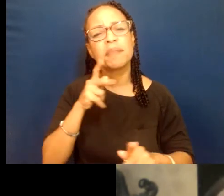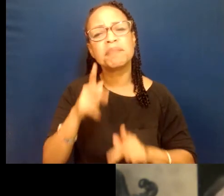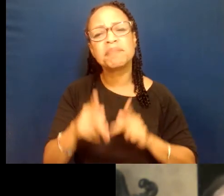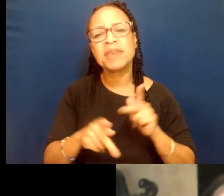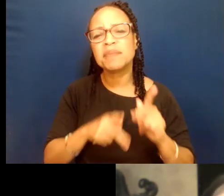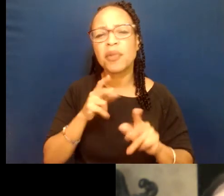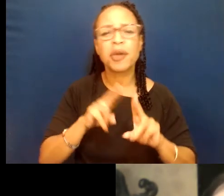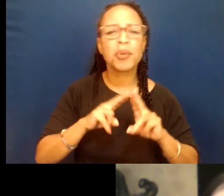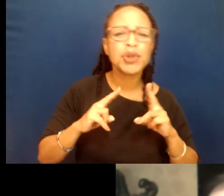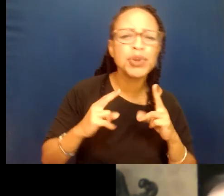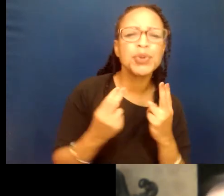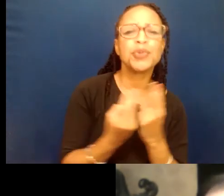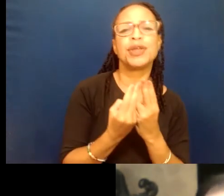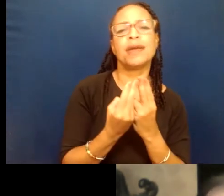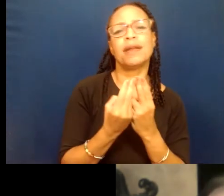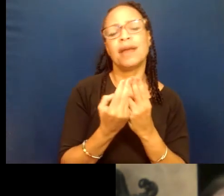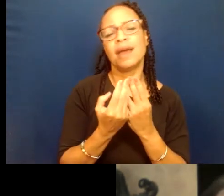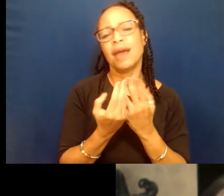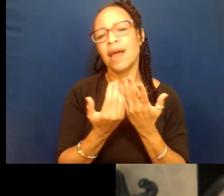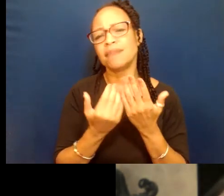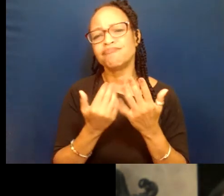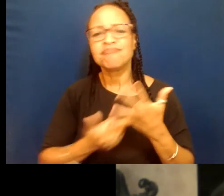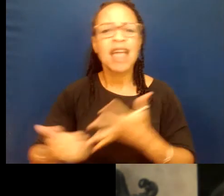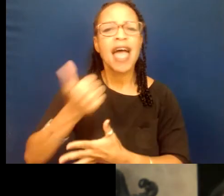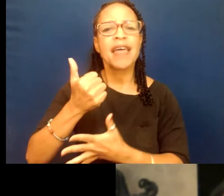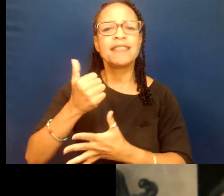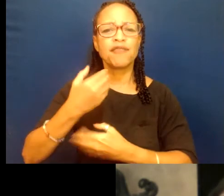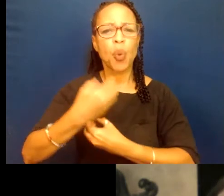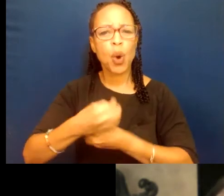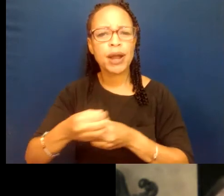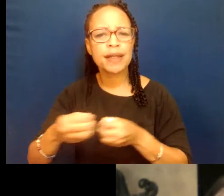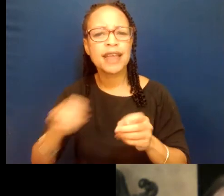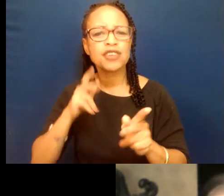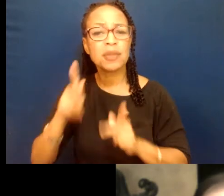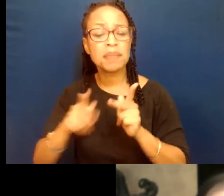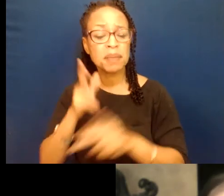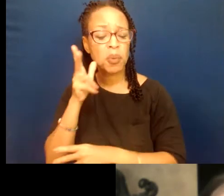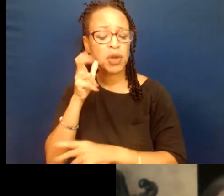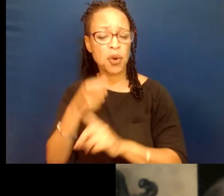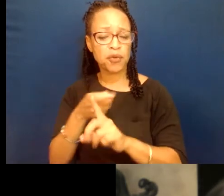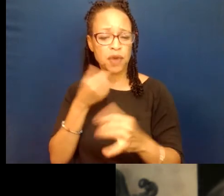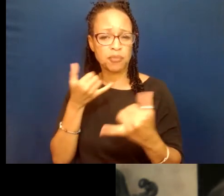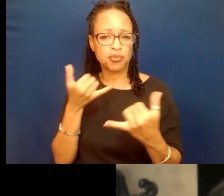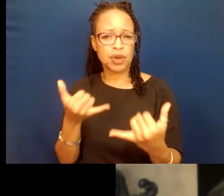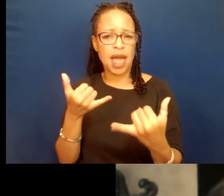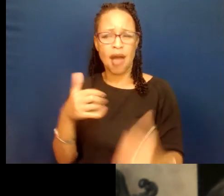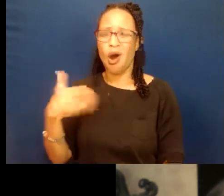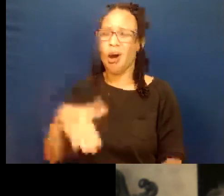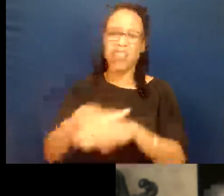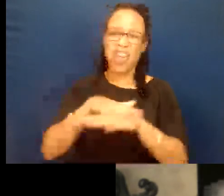unions, that are the heads of organizations. I mean, the people we heard from are the people